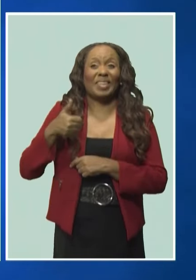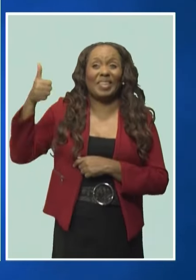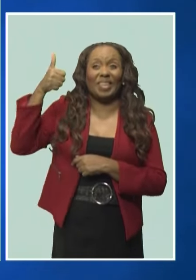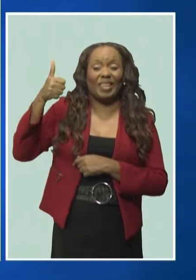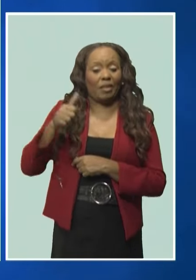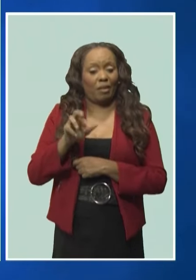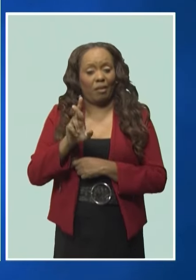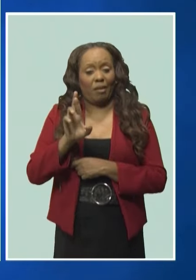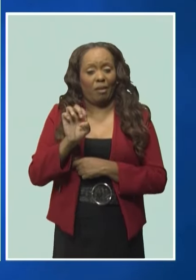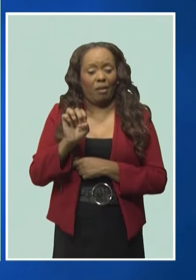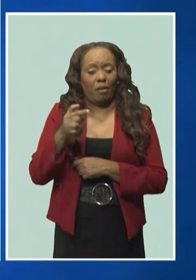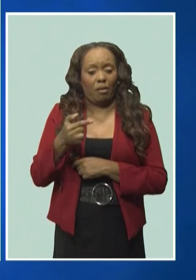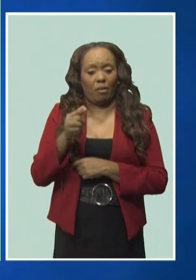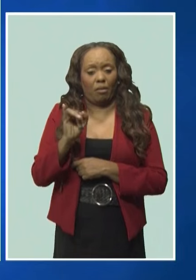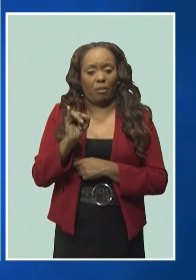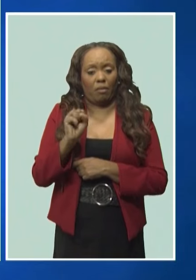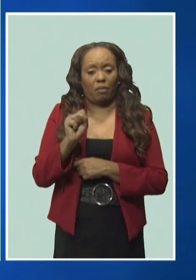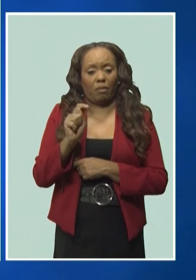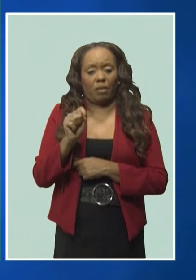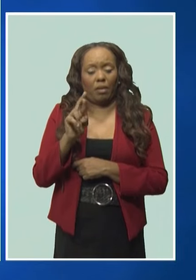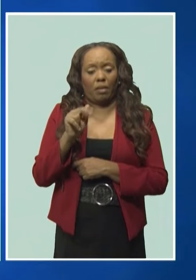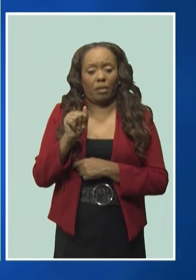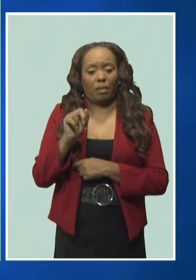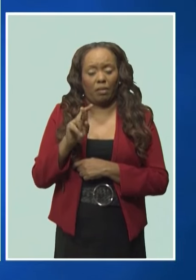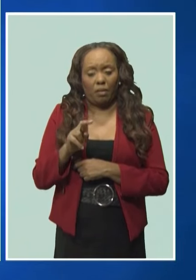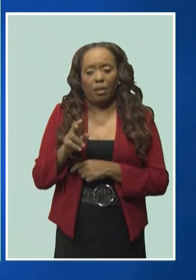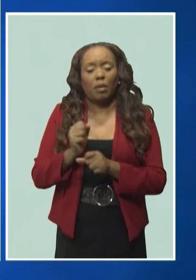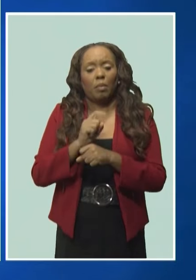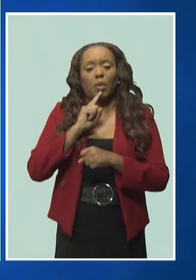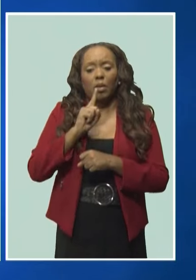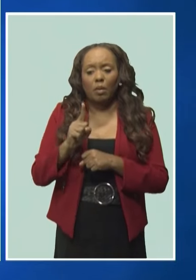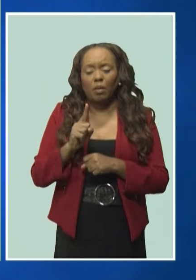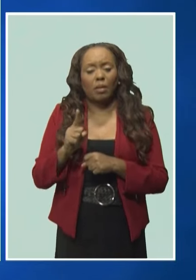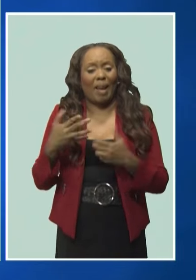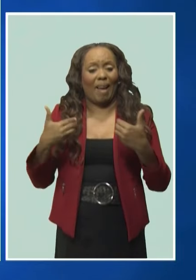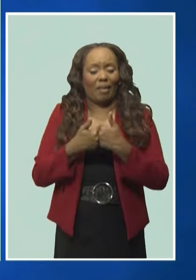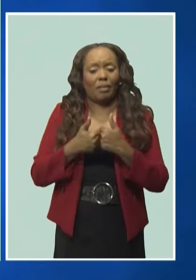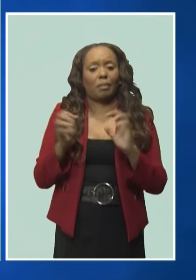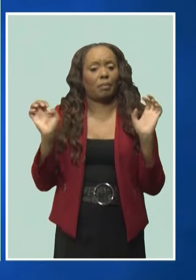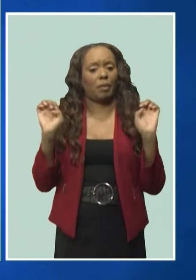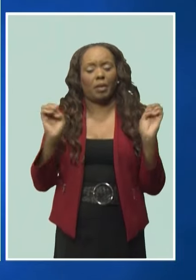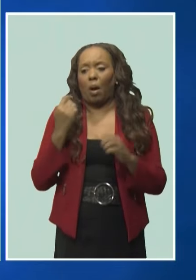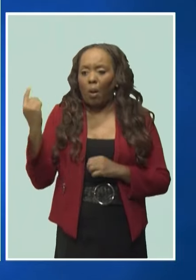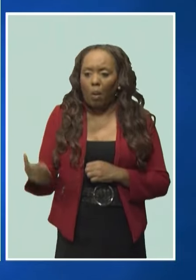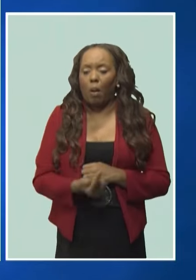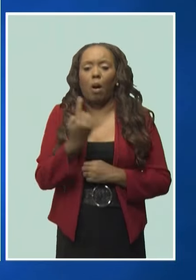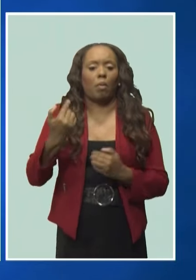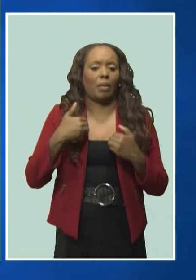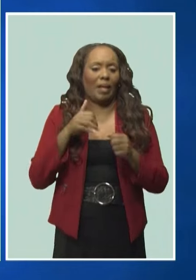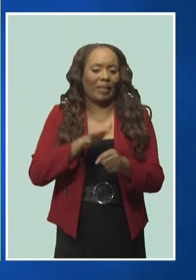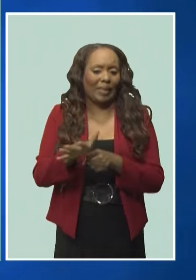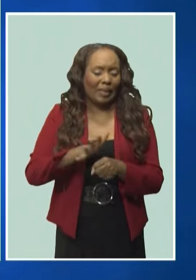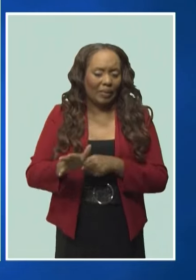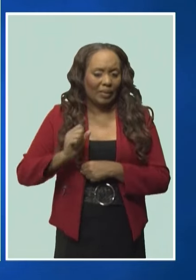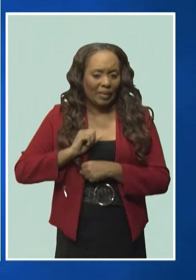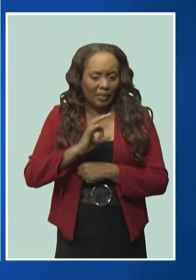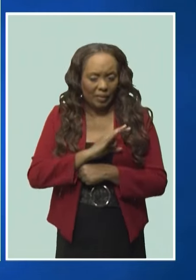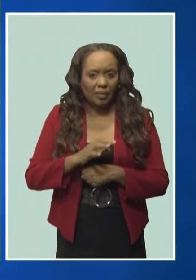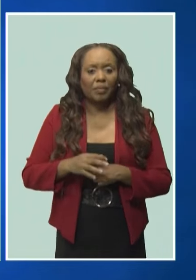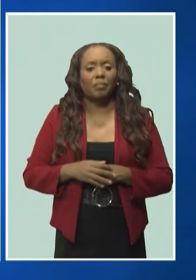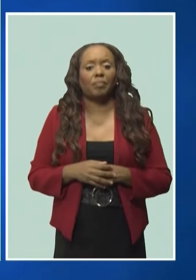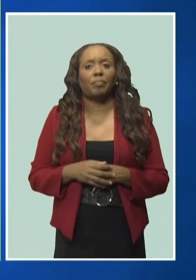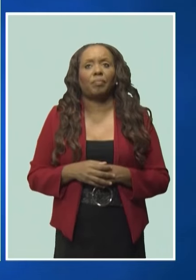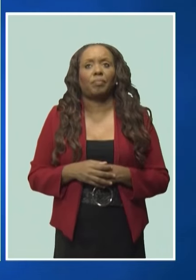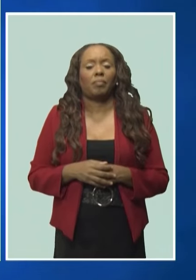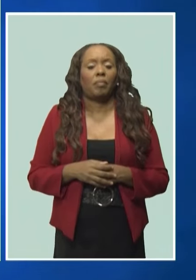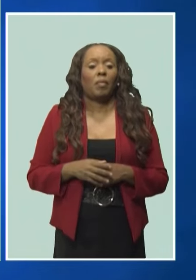coverage with respect to senior cover in the accident and emergency department. Also, other categories of staff in terms of